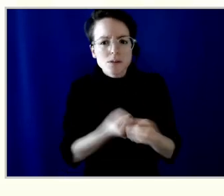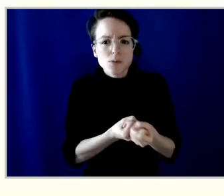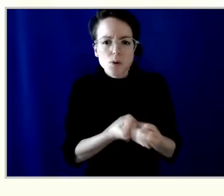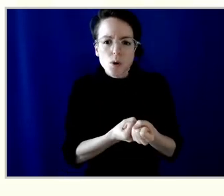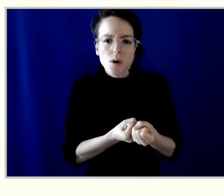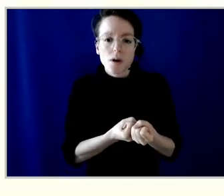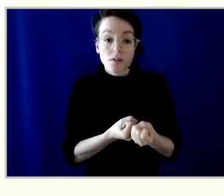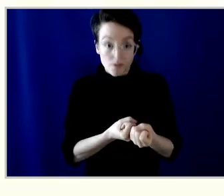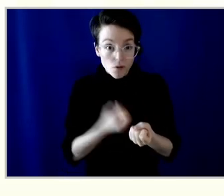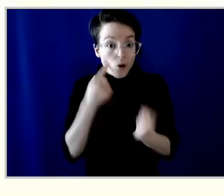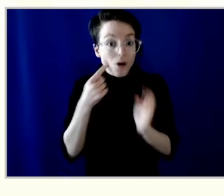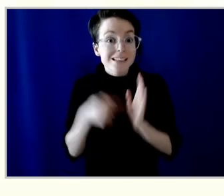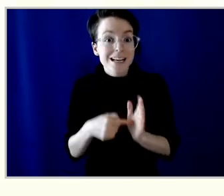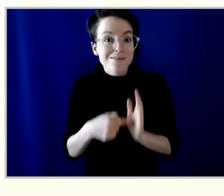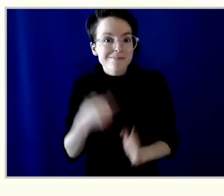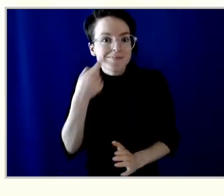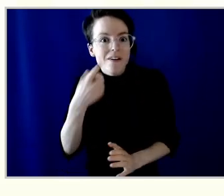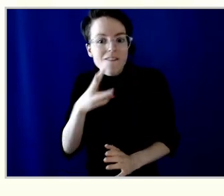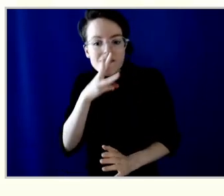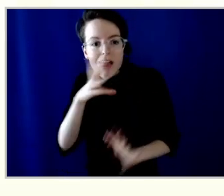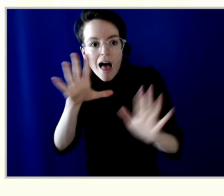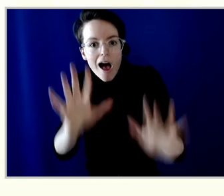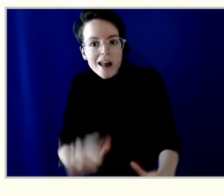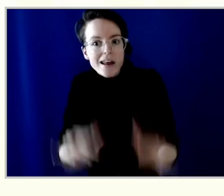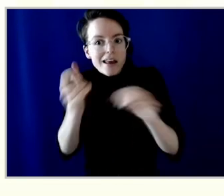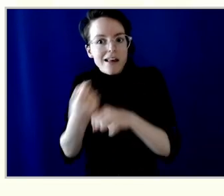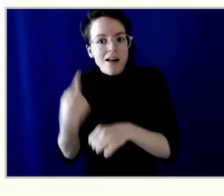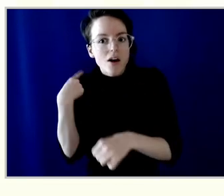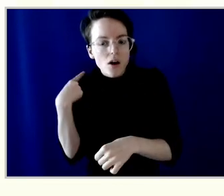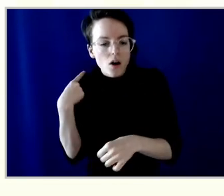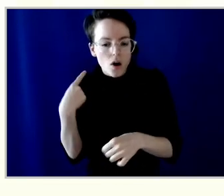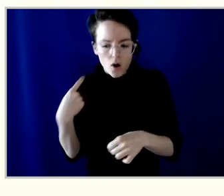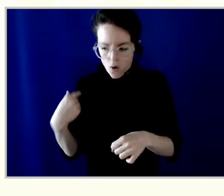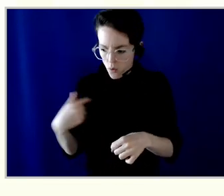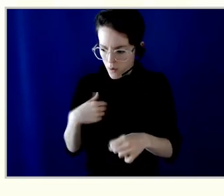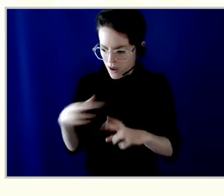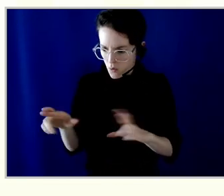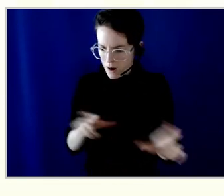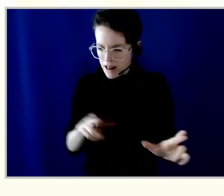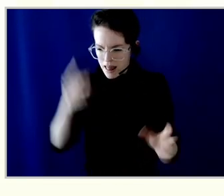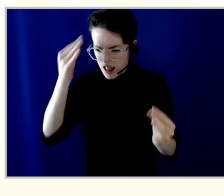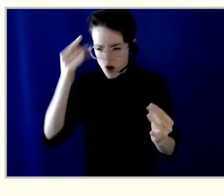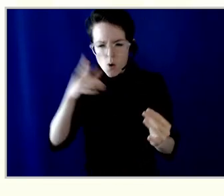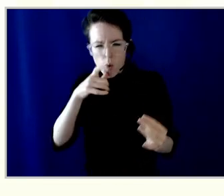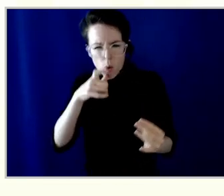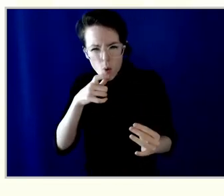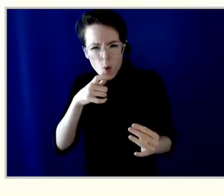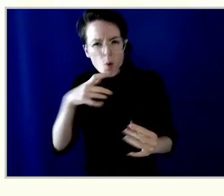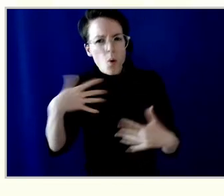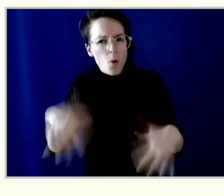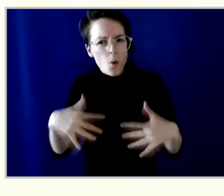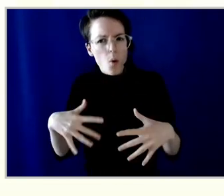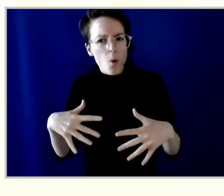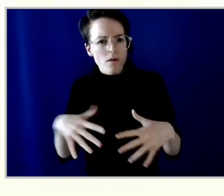affected by flooding and helped facilitate access to cash or credit if needed. We